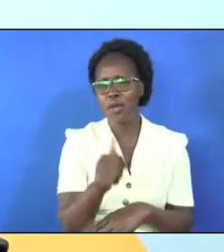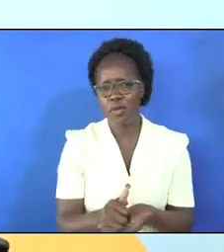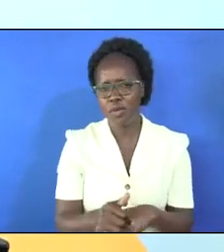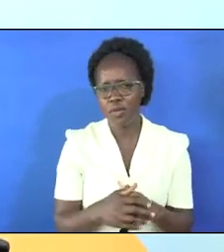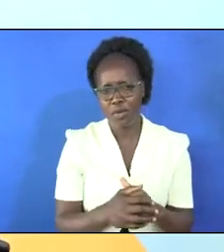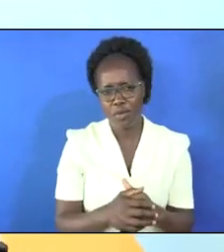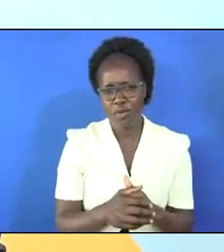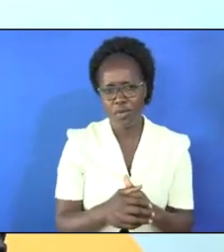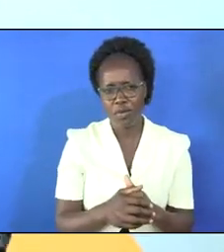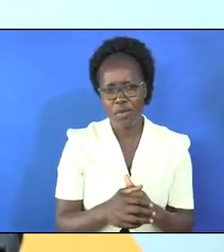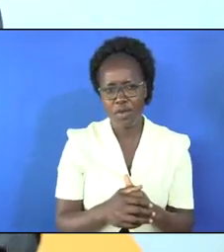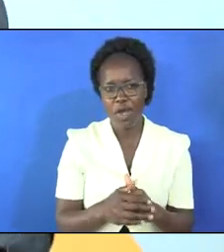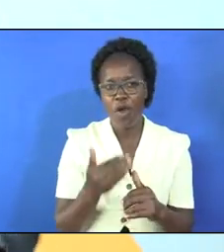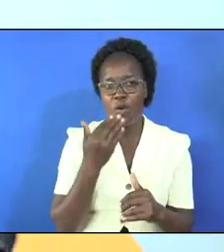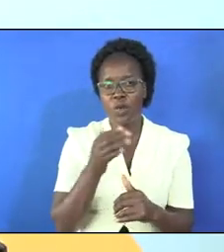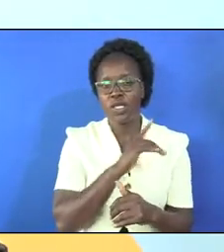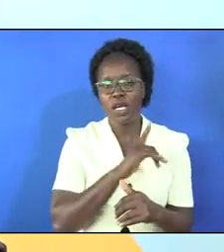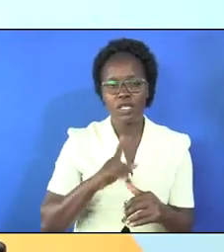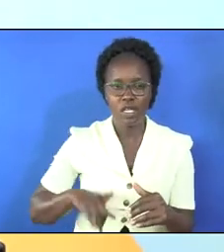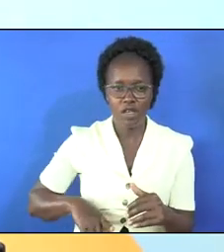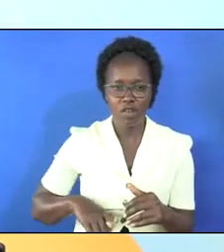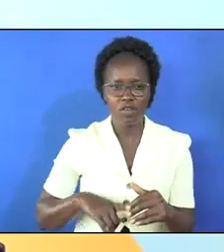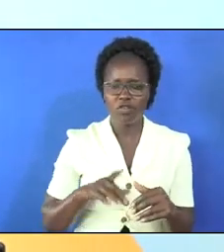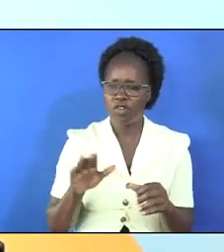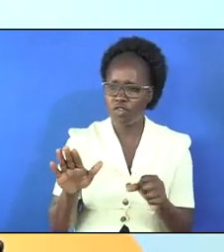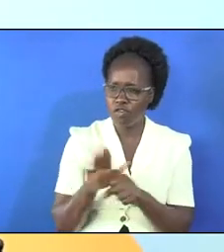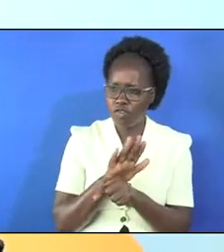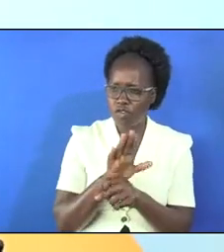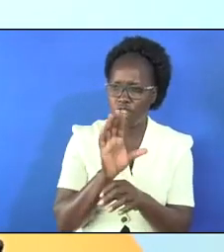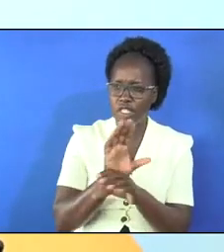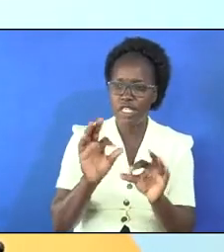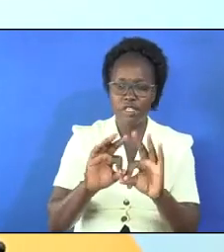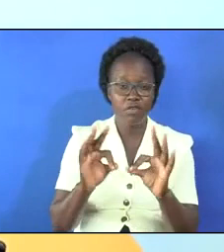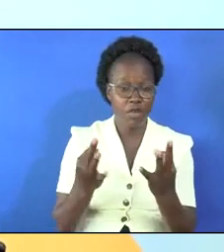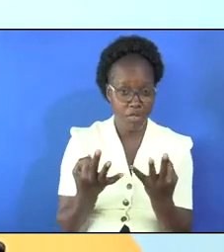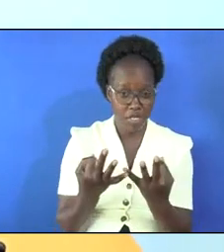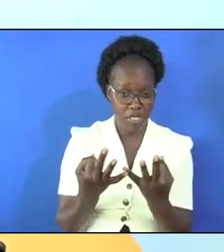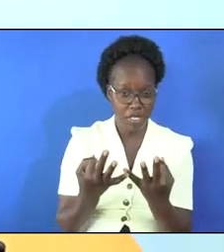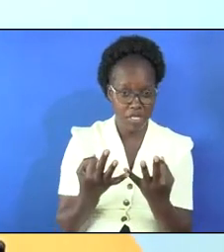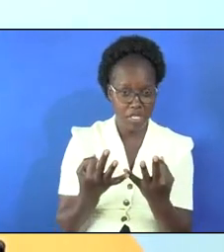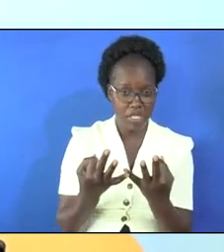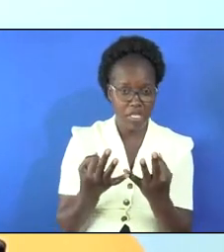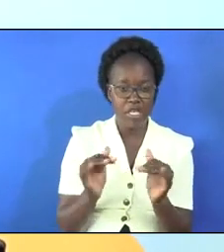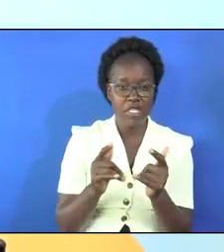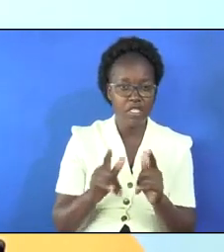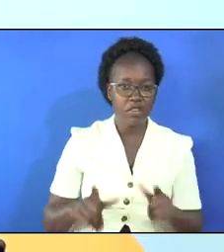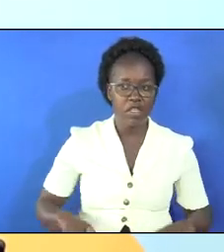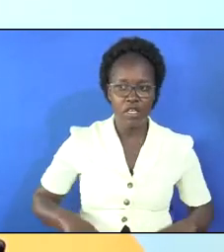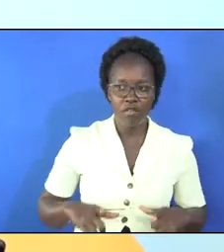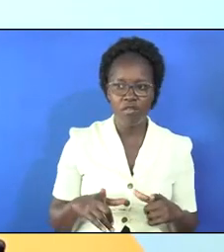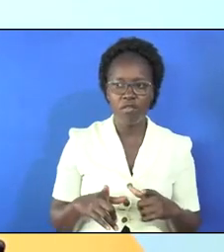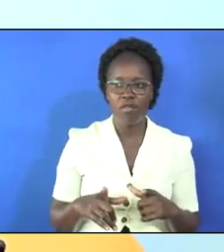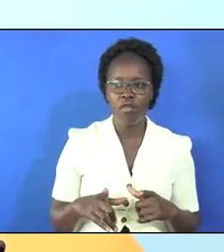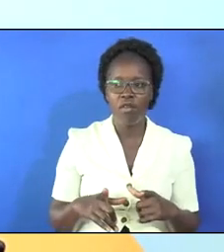we thank God for the entire church family of new life